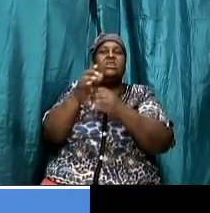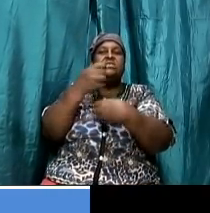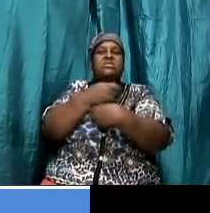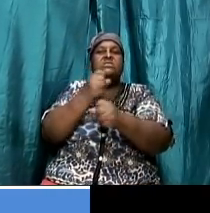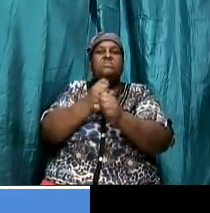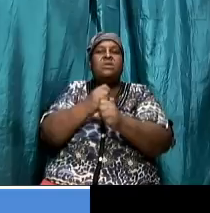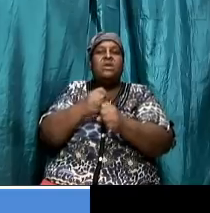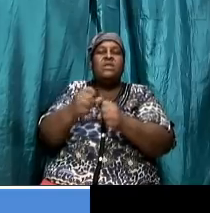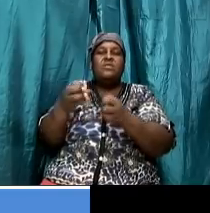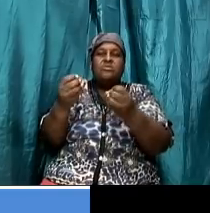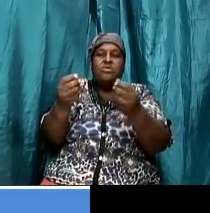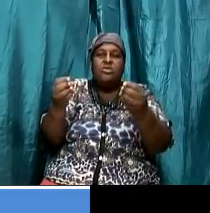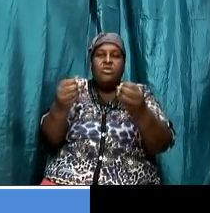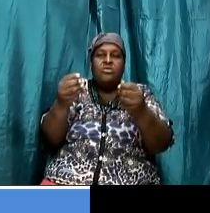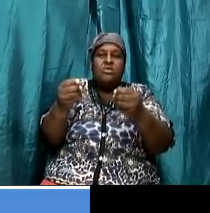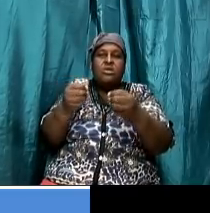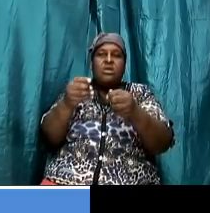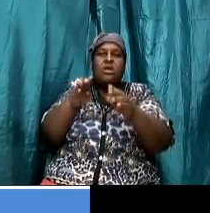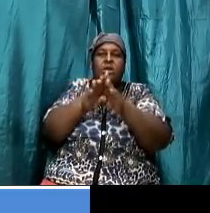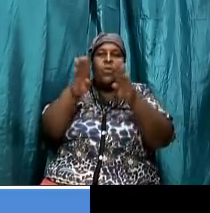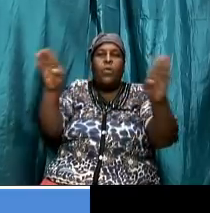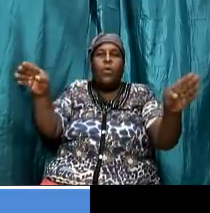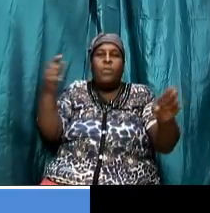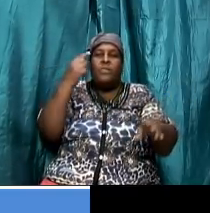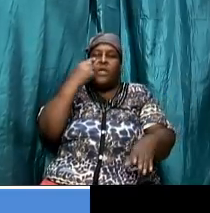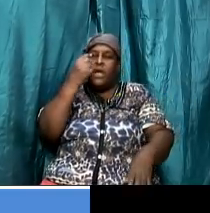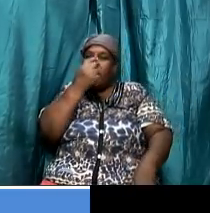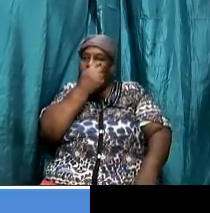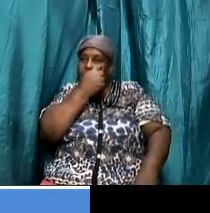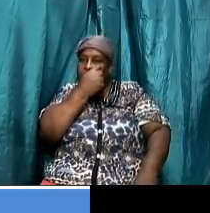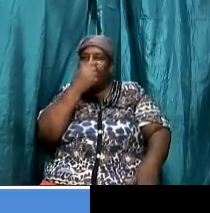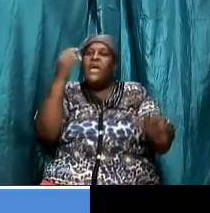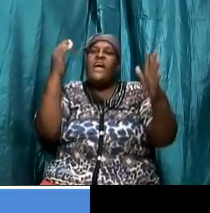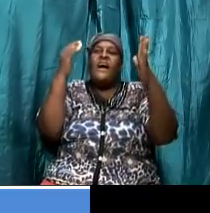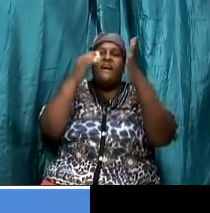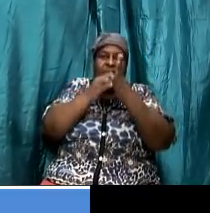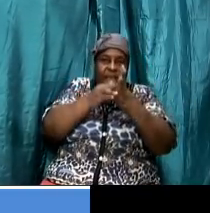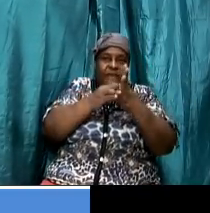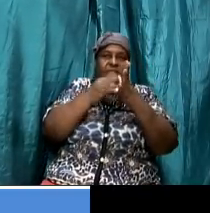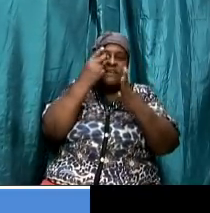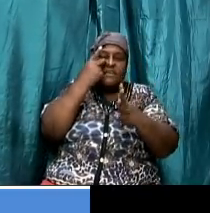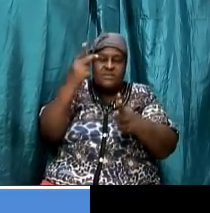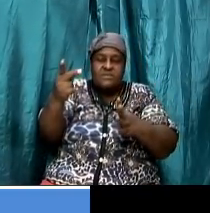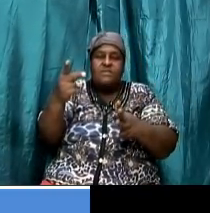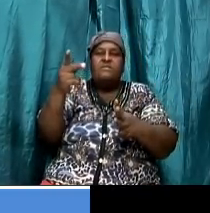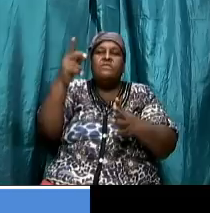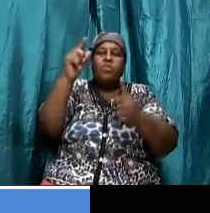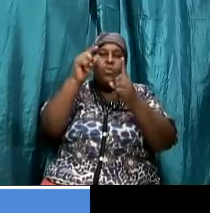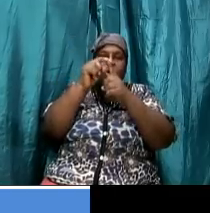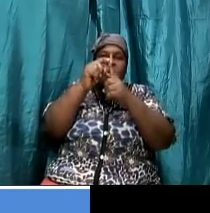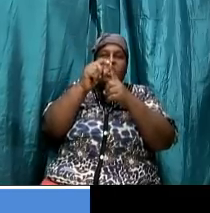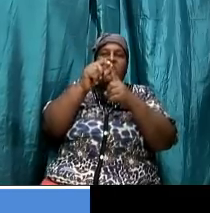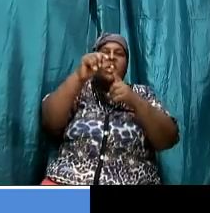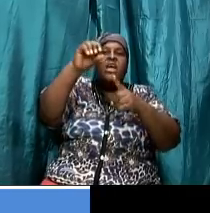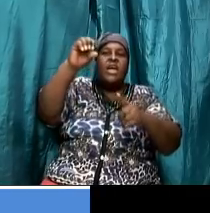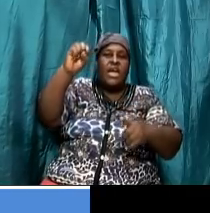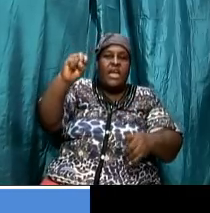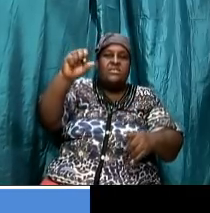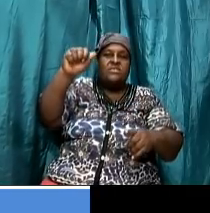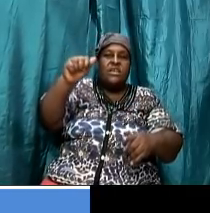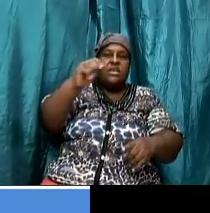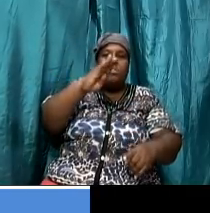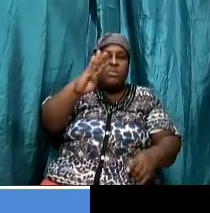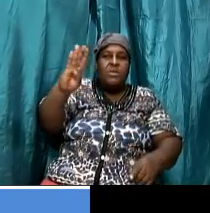his eyes again we are seeing the word sabbaton so all the